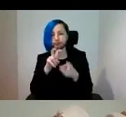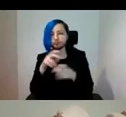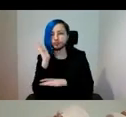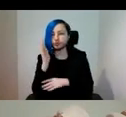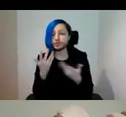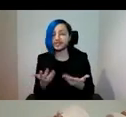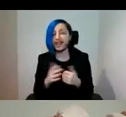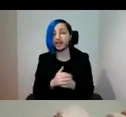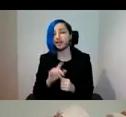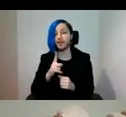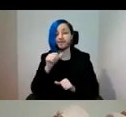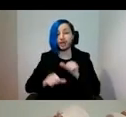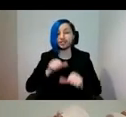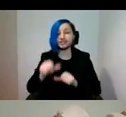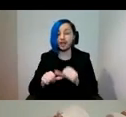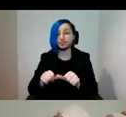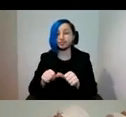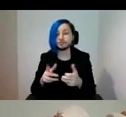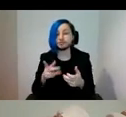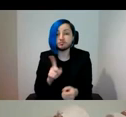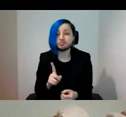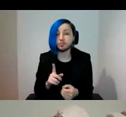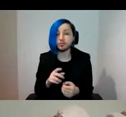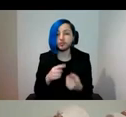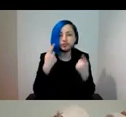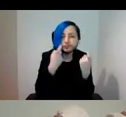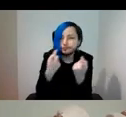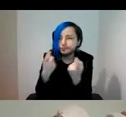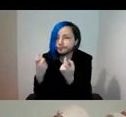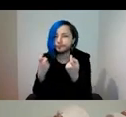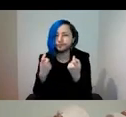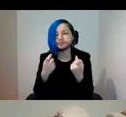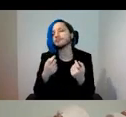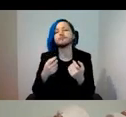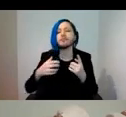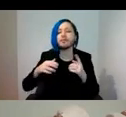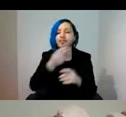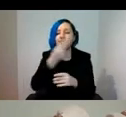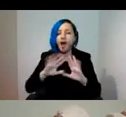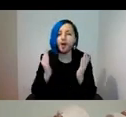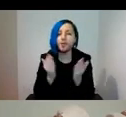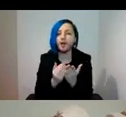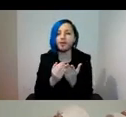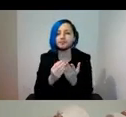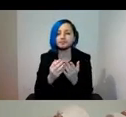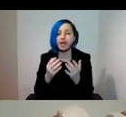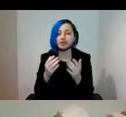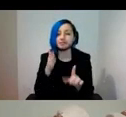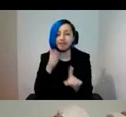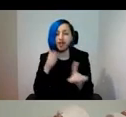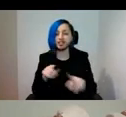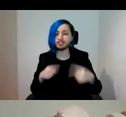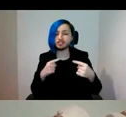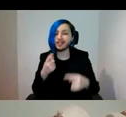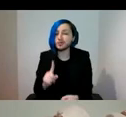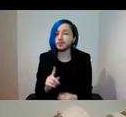the first steps are taken by digging around the art's heavy environment and acknowledging its challenges. Now, the